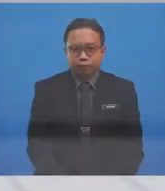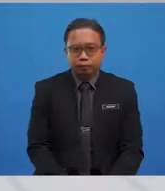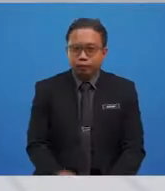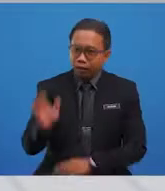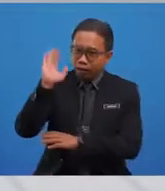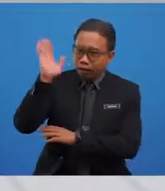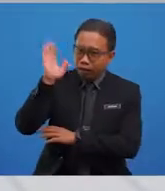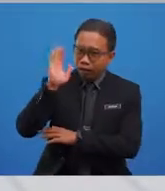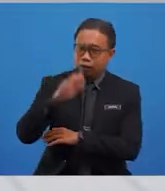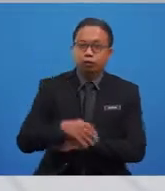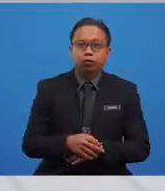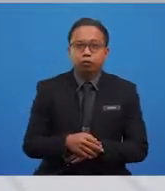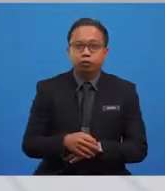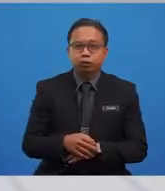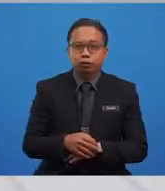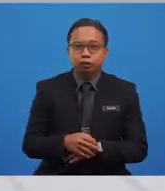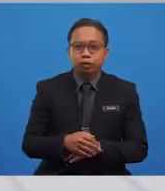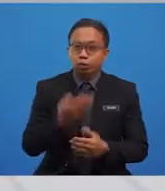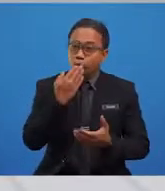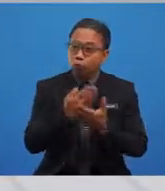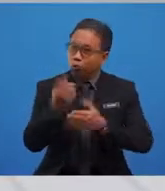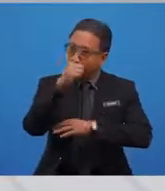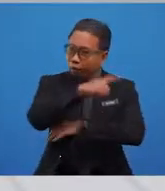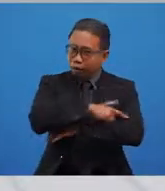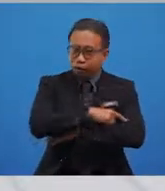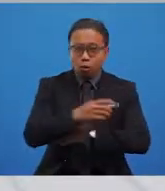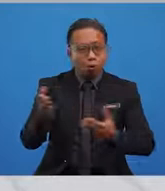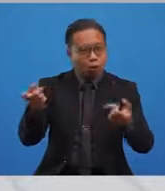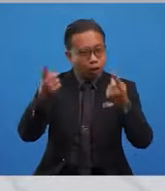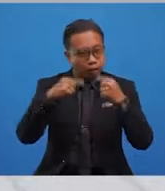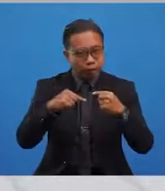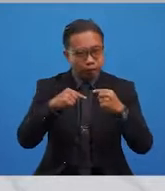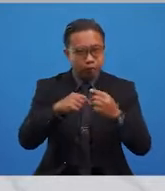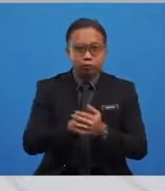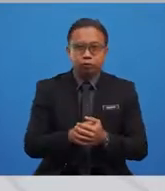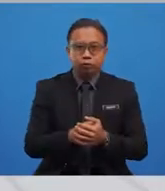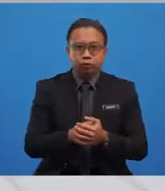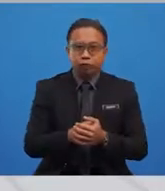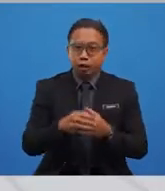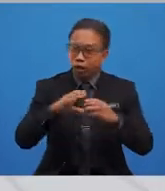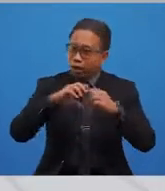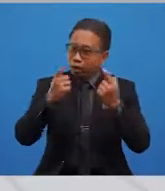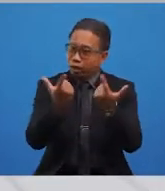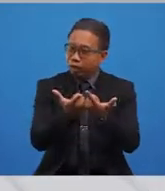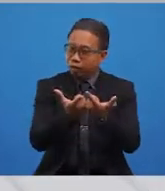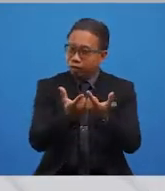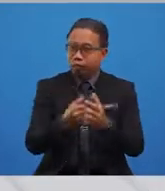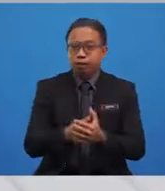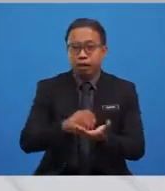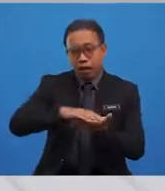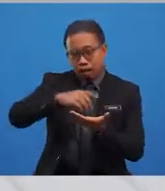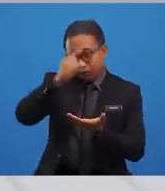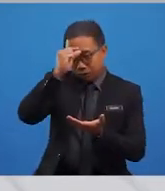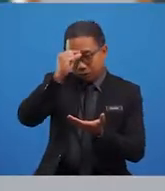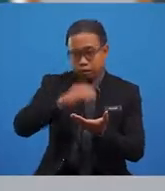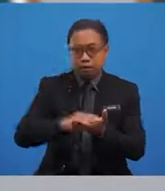Hello there. Good day, boys and girls. Welcome to Miss Rita's class in another exciting lesson